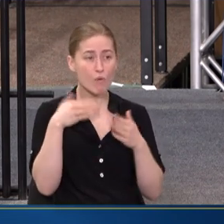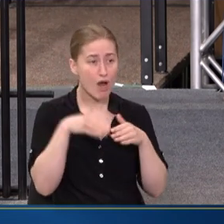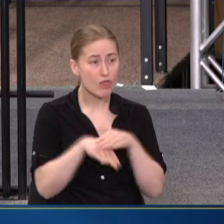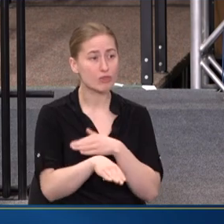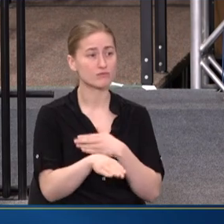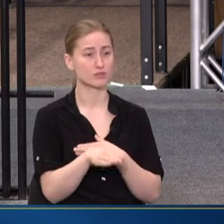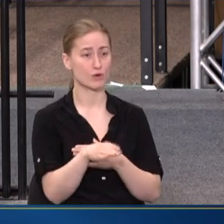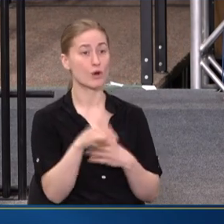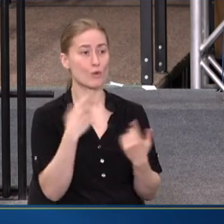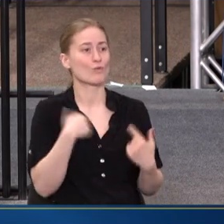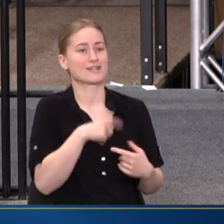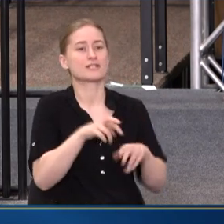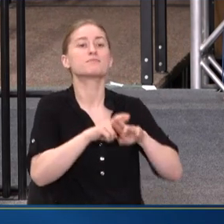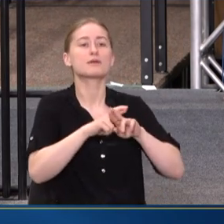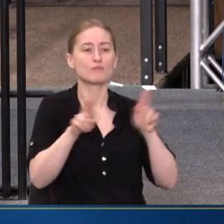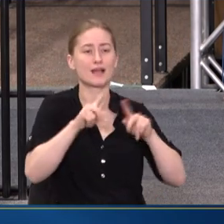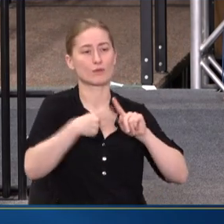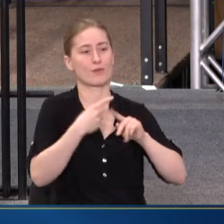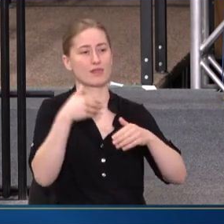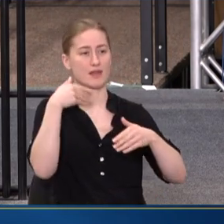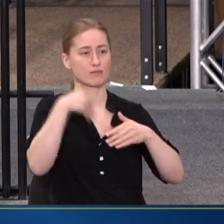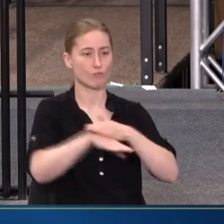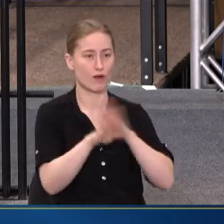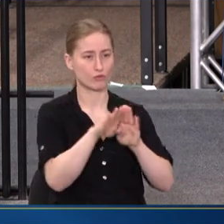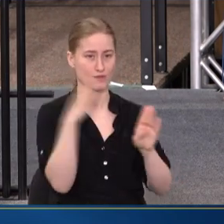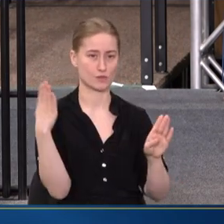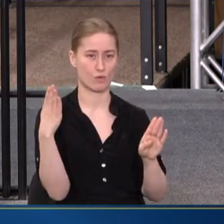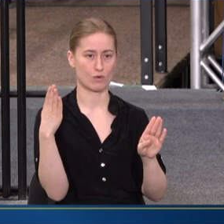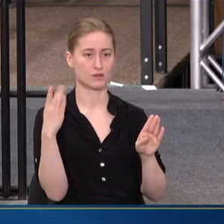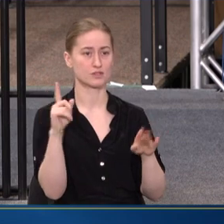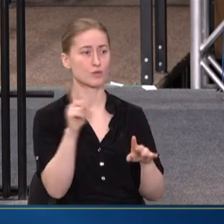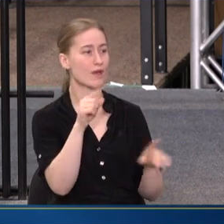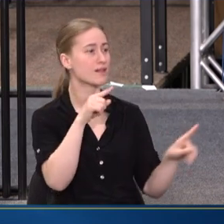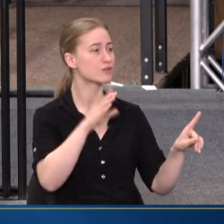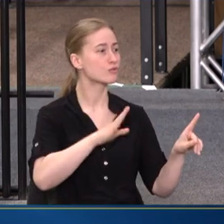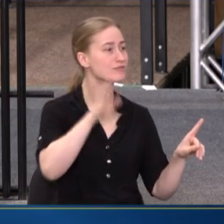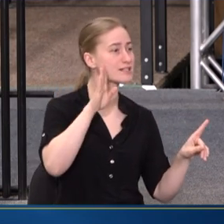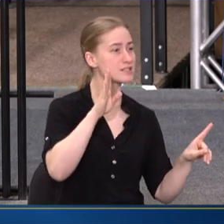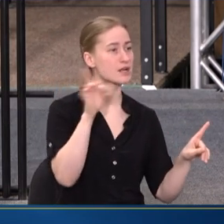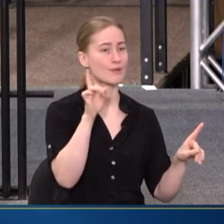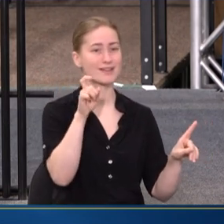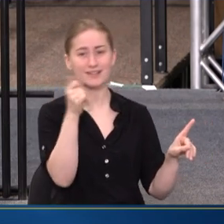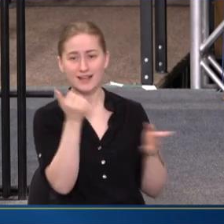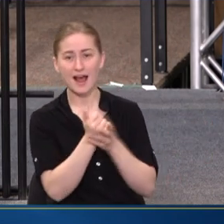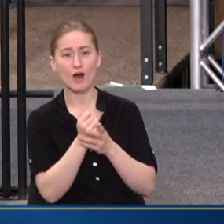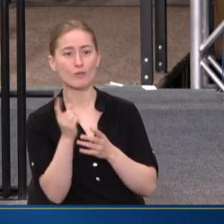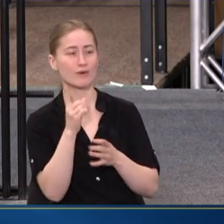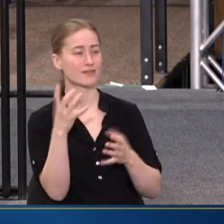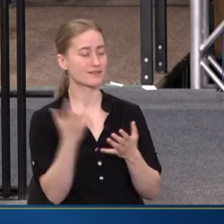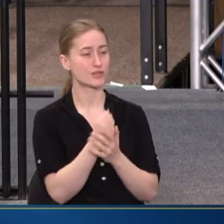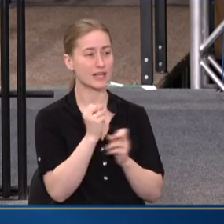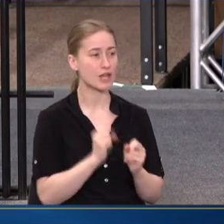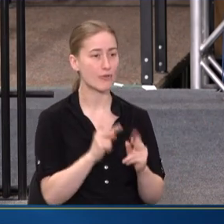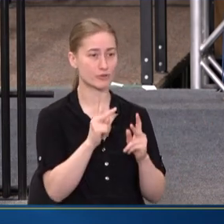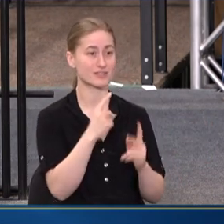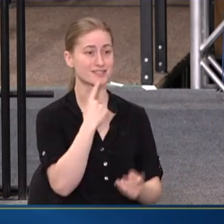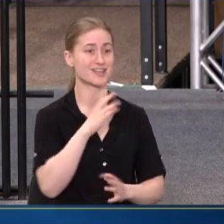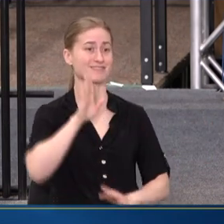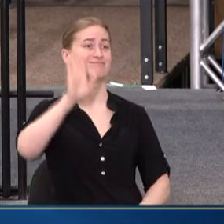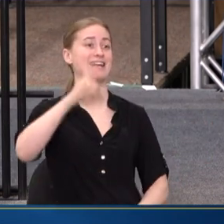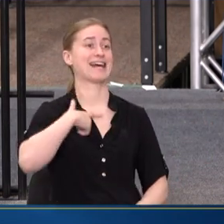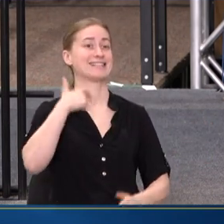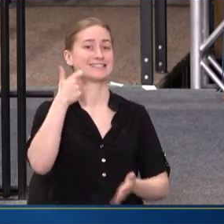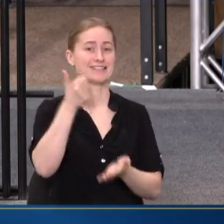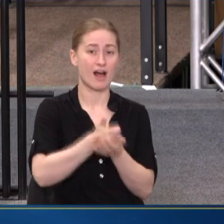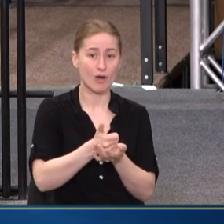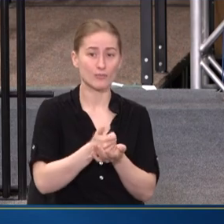NEED TO BE READY WHEN PEOPLE WALK THROUGH THE DOOR. AND WHERE THEY'RE RAISING THEIR HAND, WHERE THEY'VE TAKEN THE OPPORTUNITY TO SAY I NEED